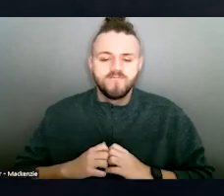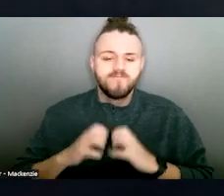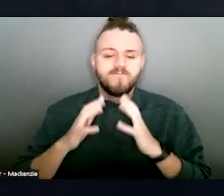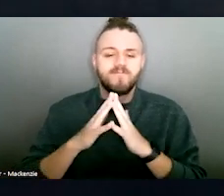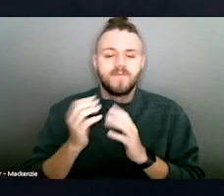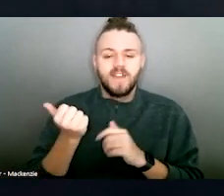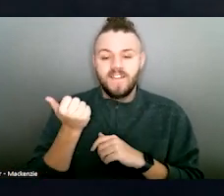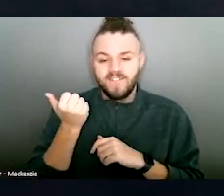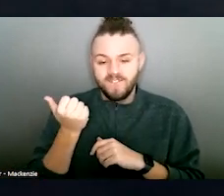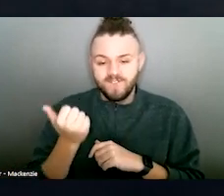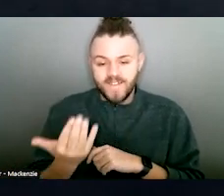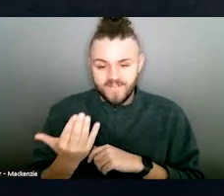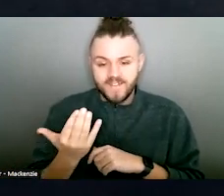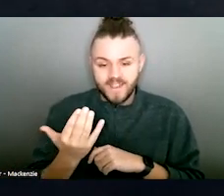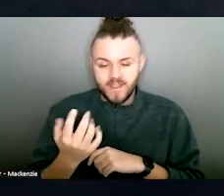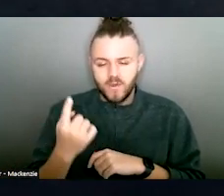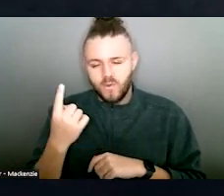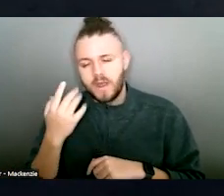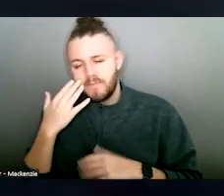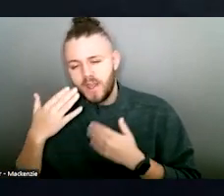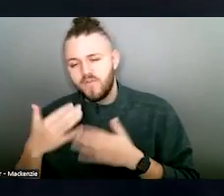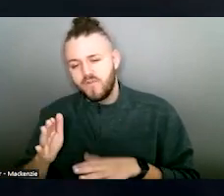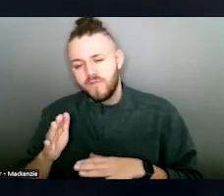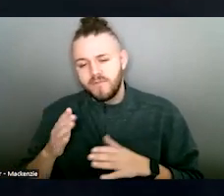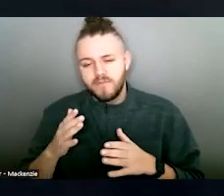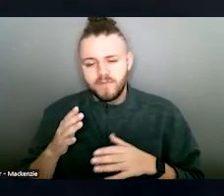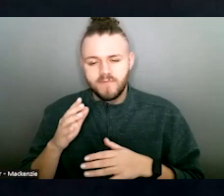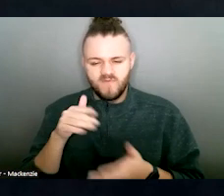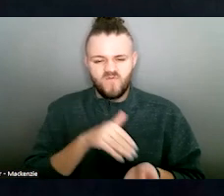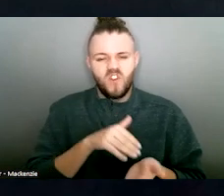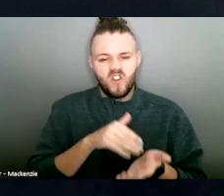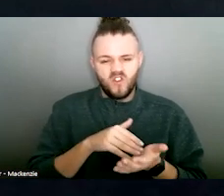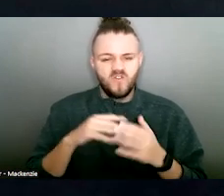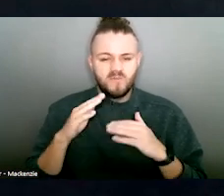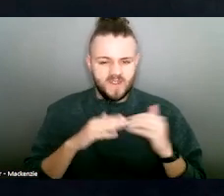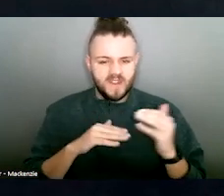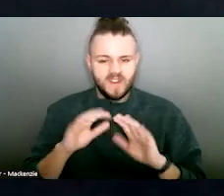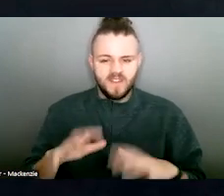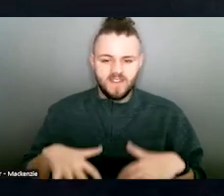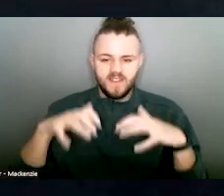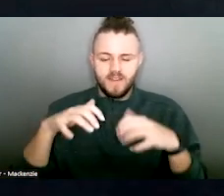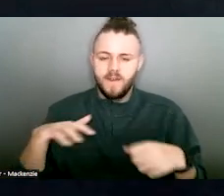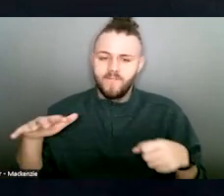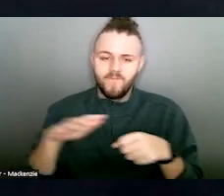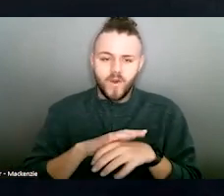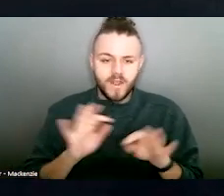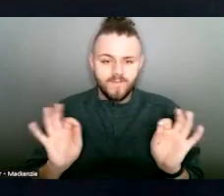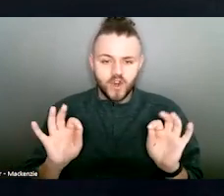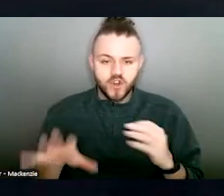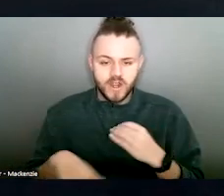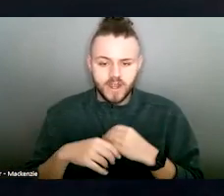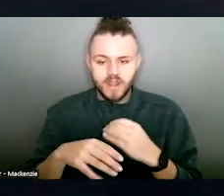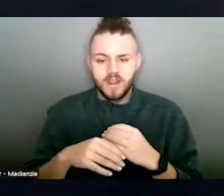one-bedroom shelter facility fully furnished. In